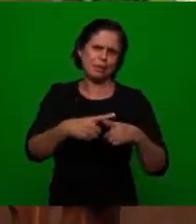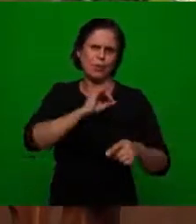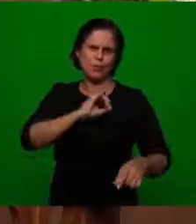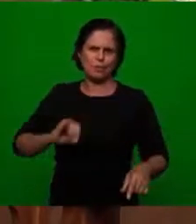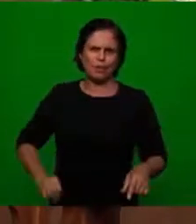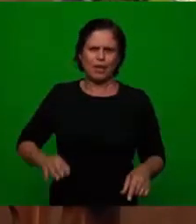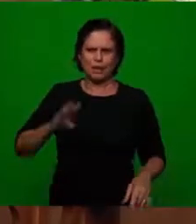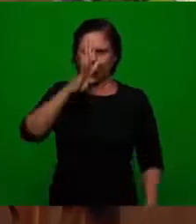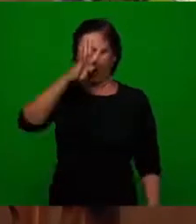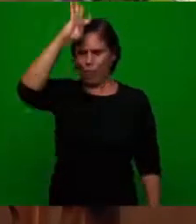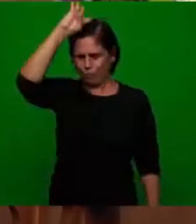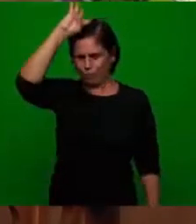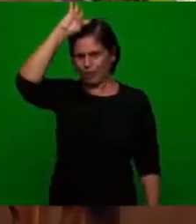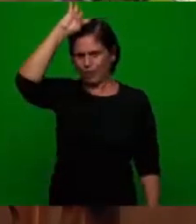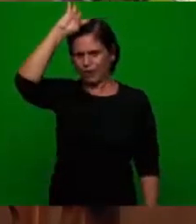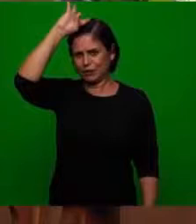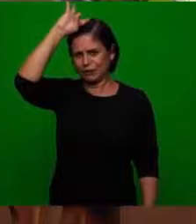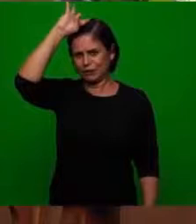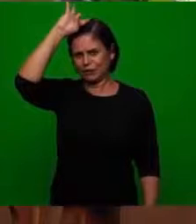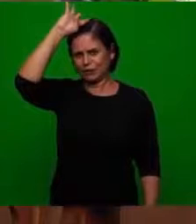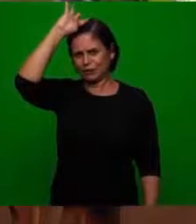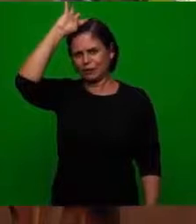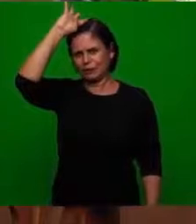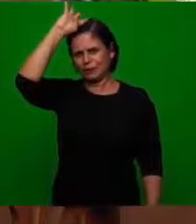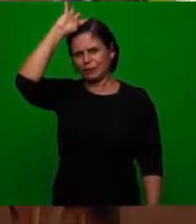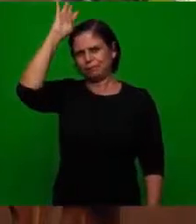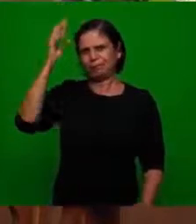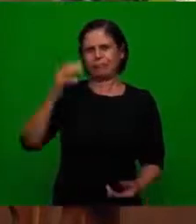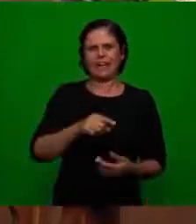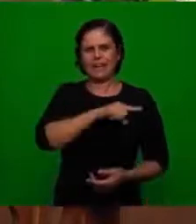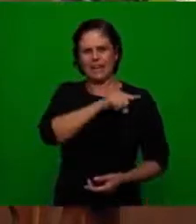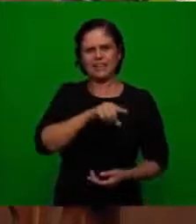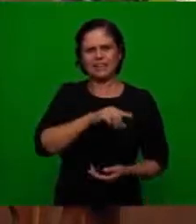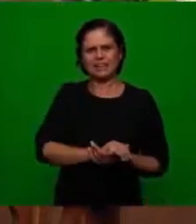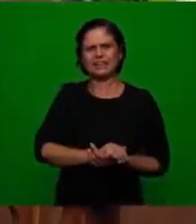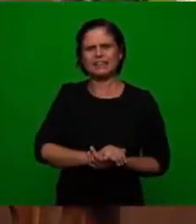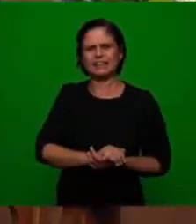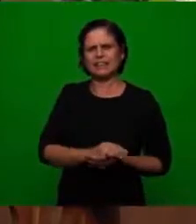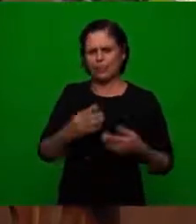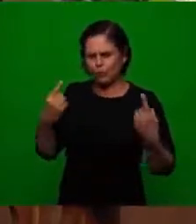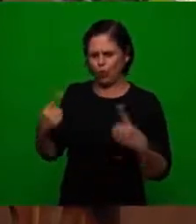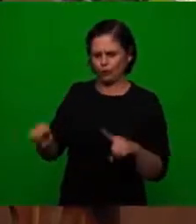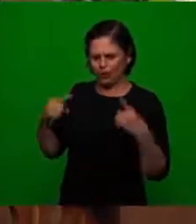the church needed this because when the Roman empire was destroyed